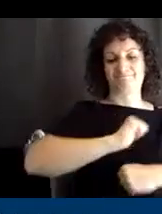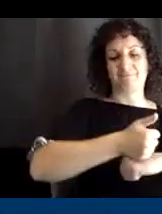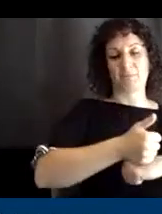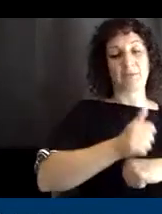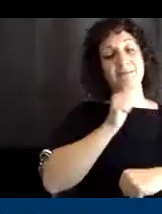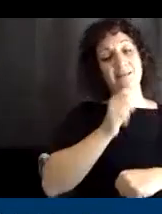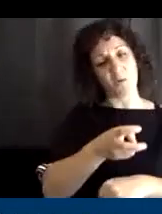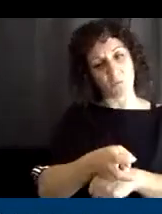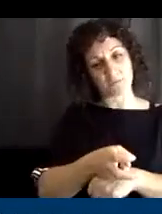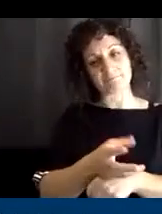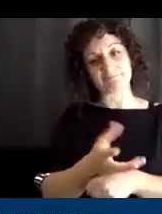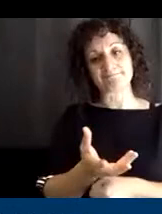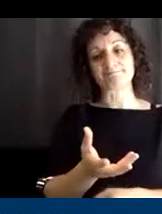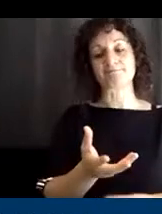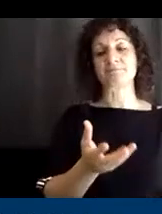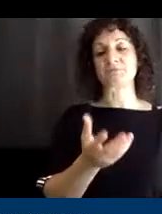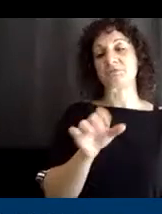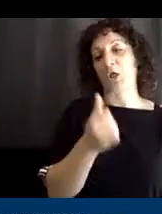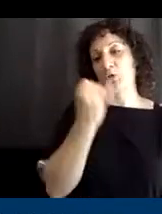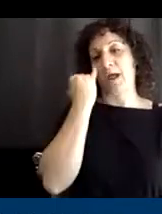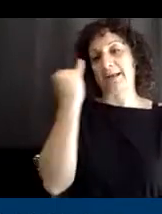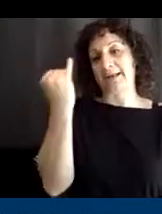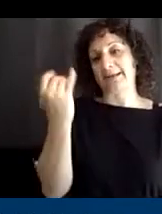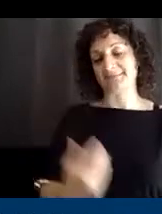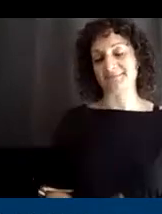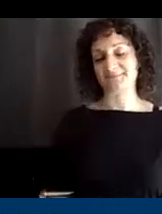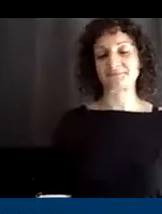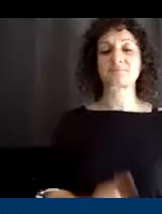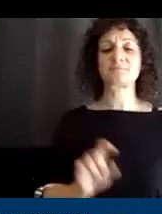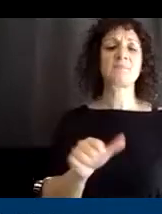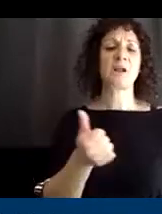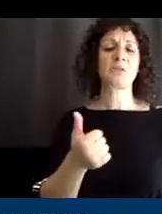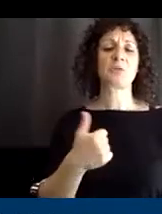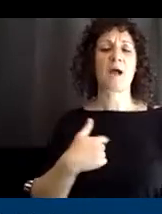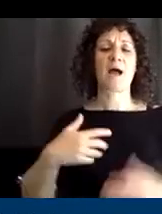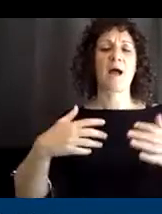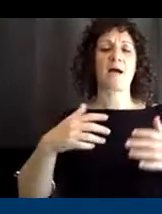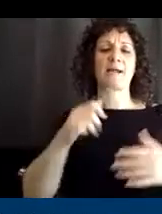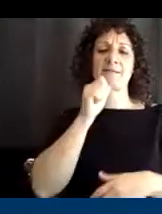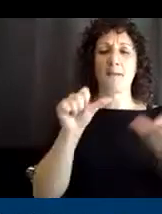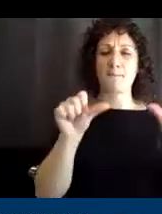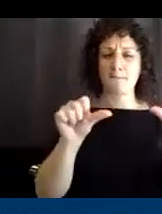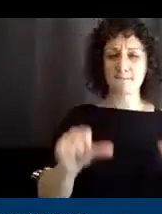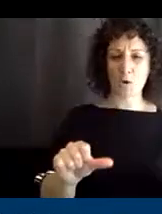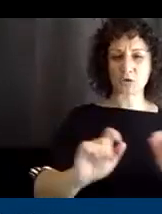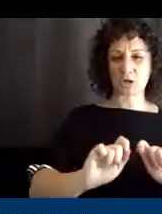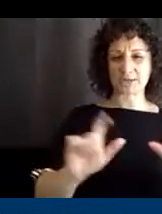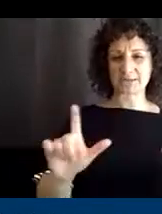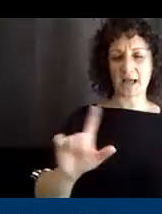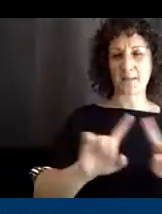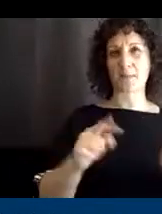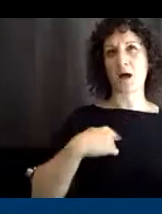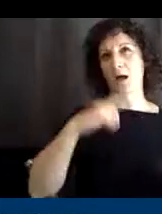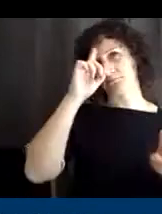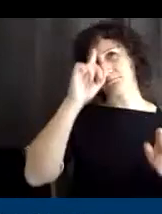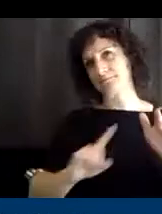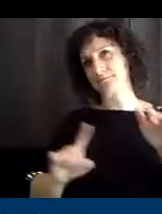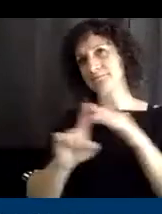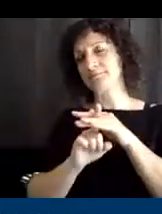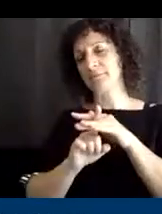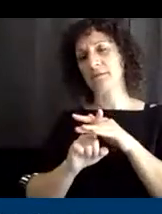and so that's just another idea, something that I didn't put on the slides, but it kind of came to me as I was watching that video is that,